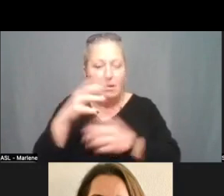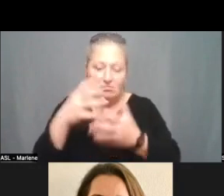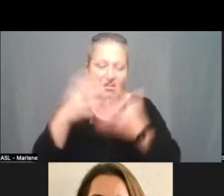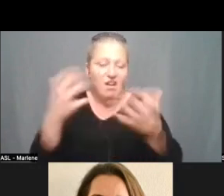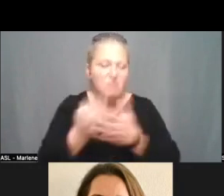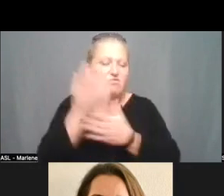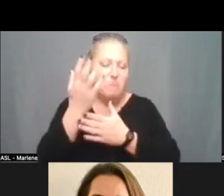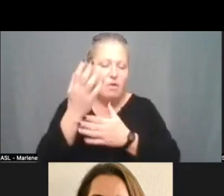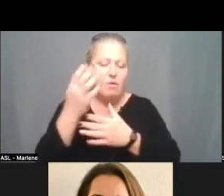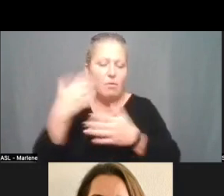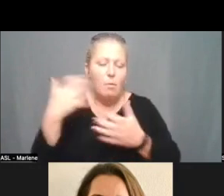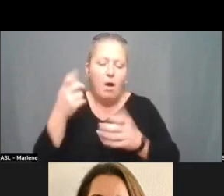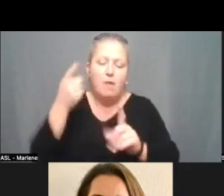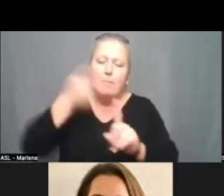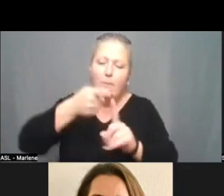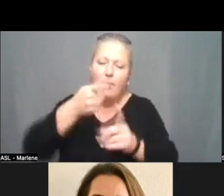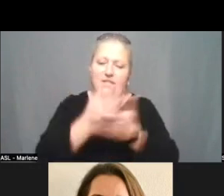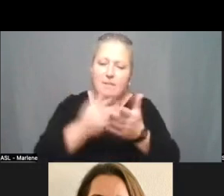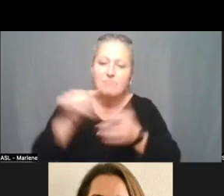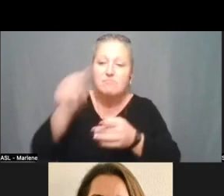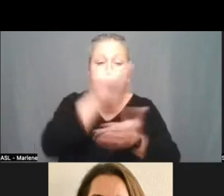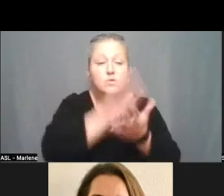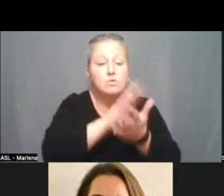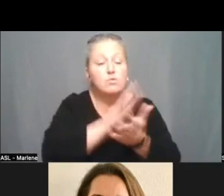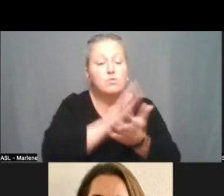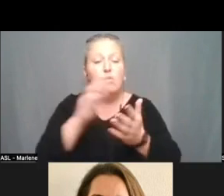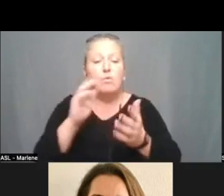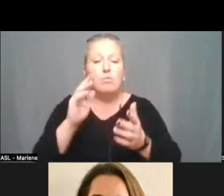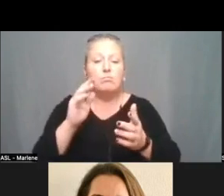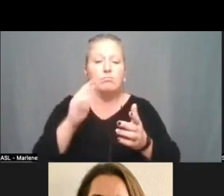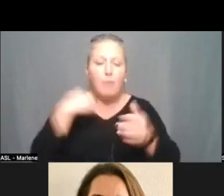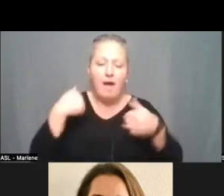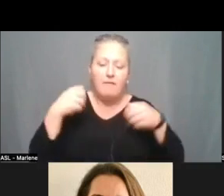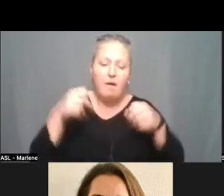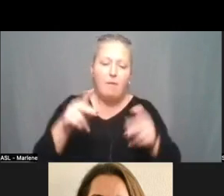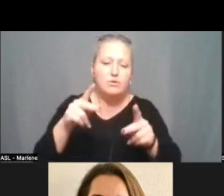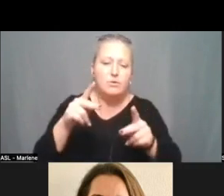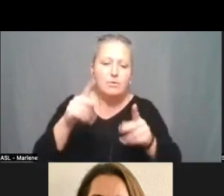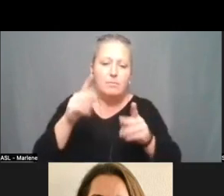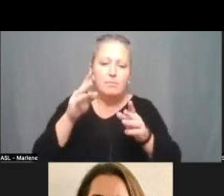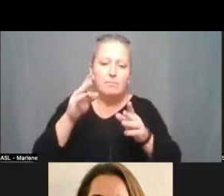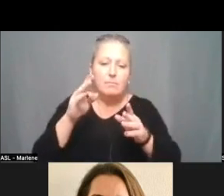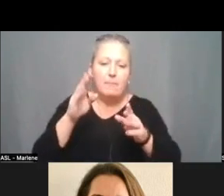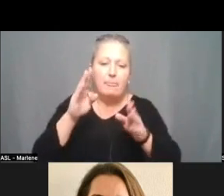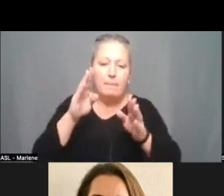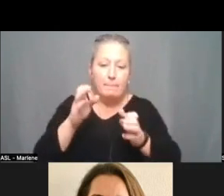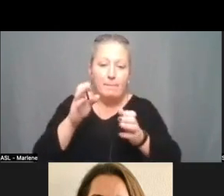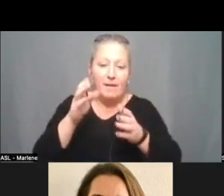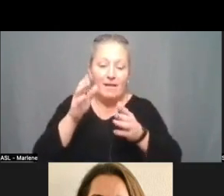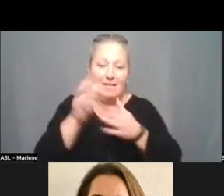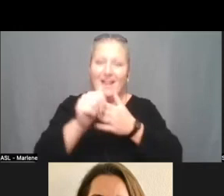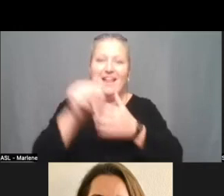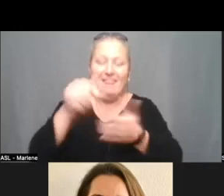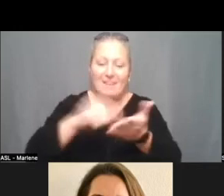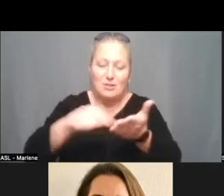wanted to highlight some of those schools that, like, we had the opportunity to be at LEED actually this week. And kind